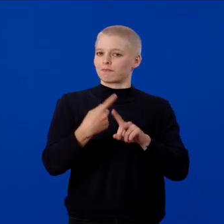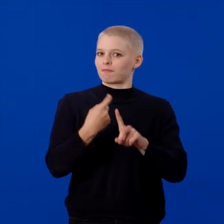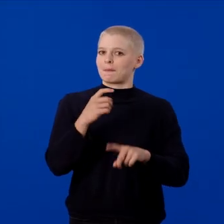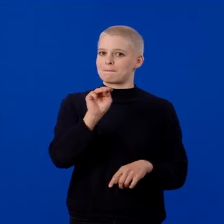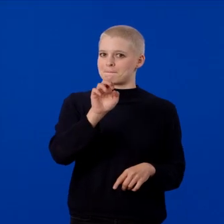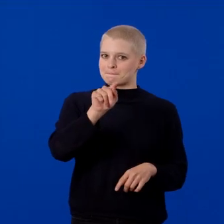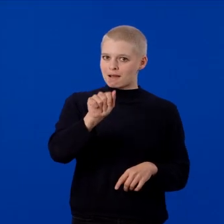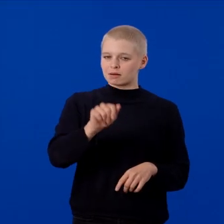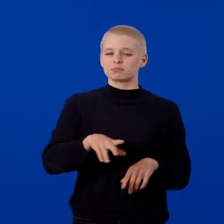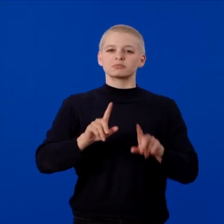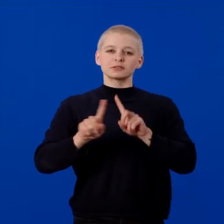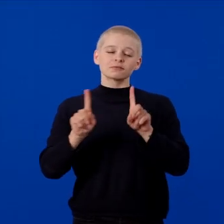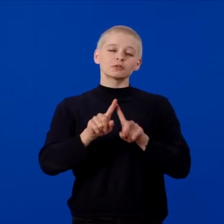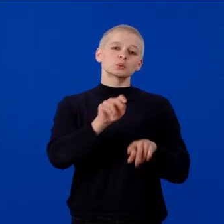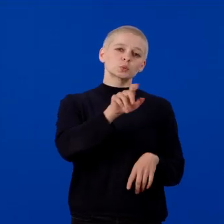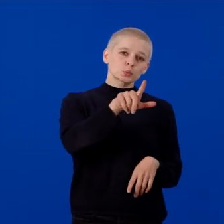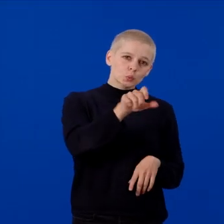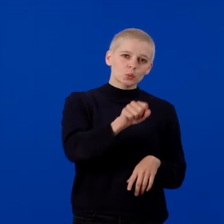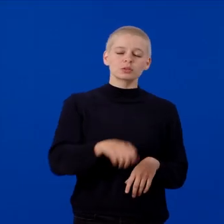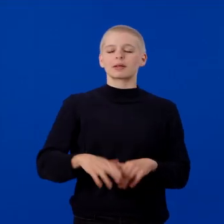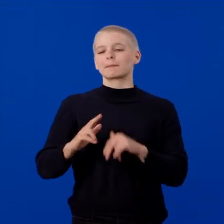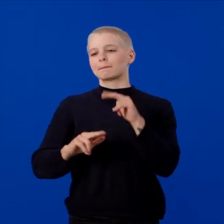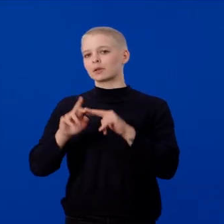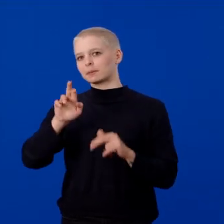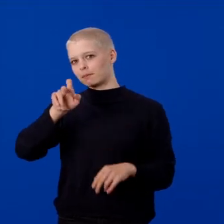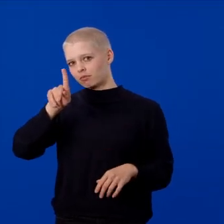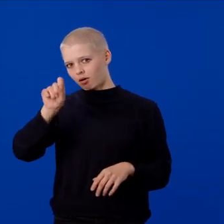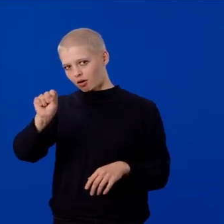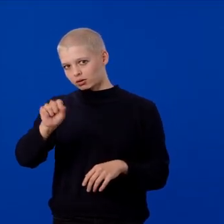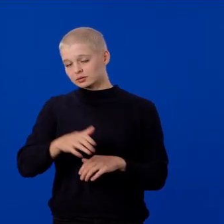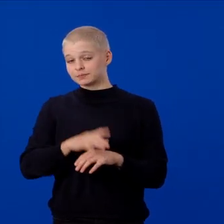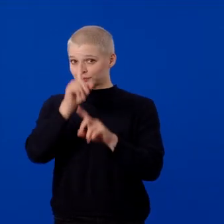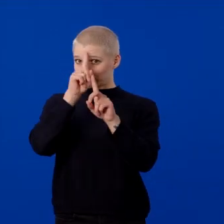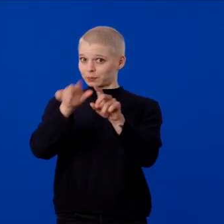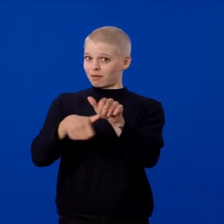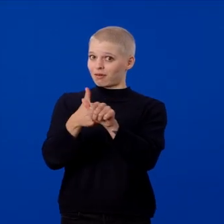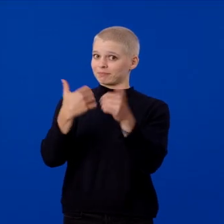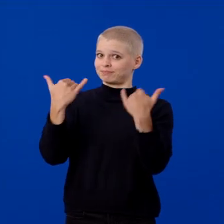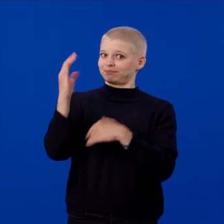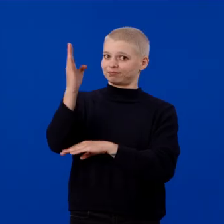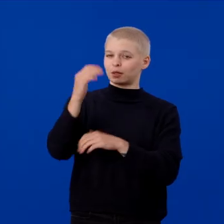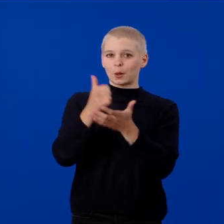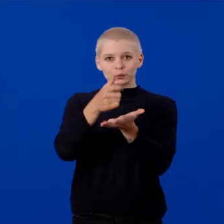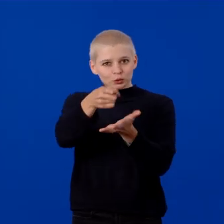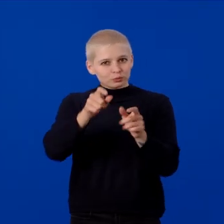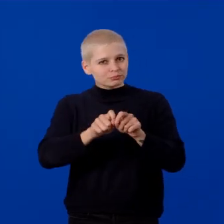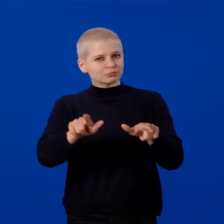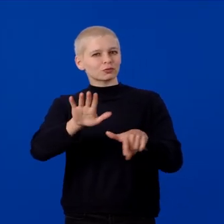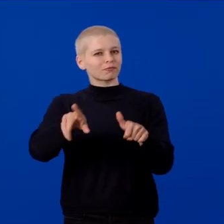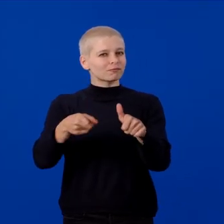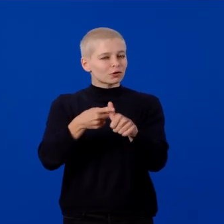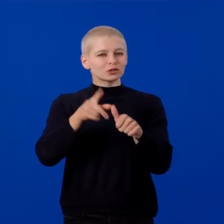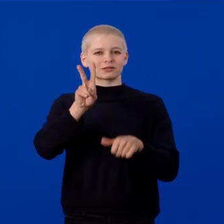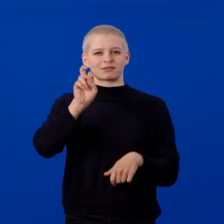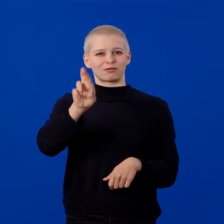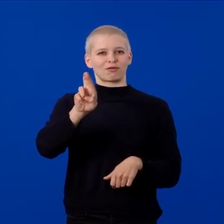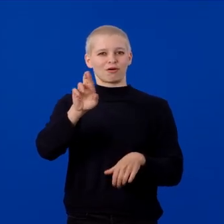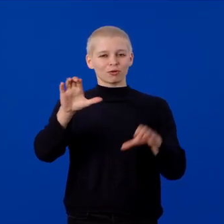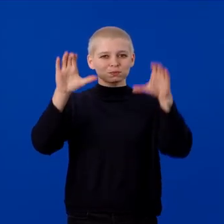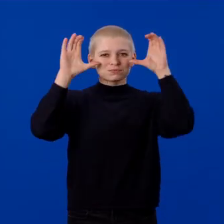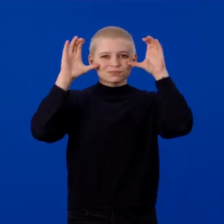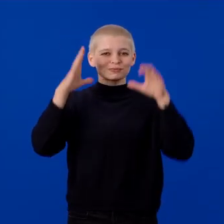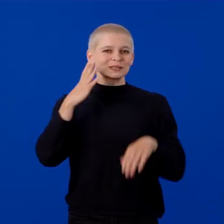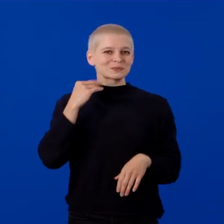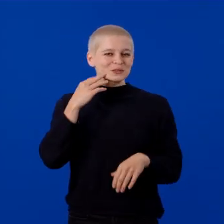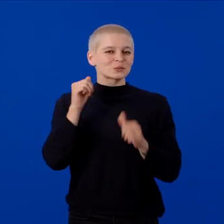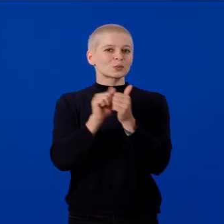the project setup tool, and building blocks. The goal of this session is to help you deploy your first VR experience to your